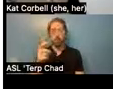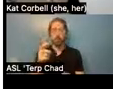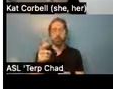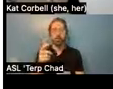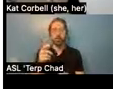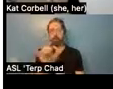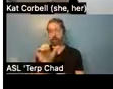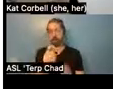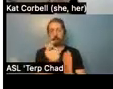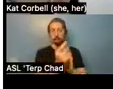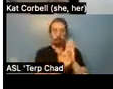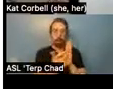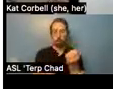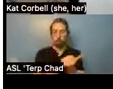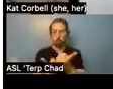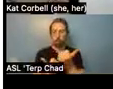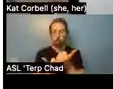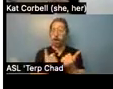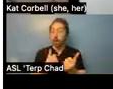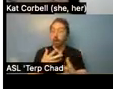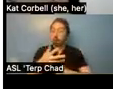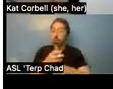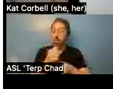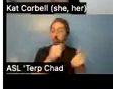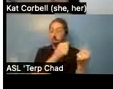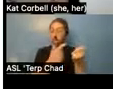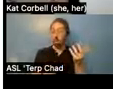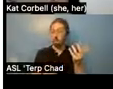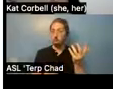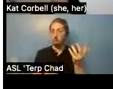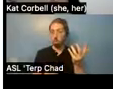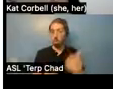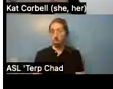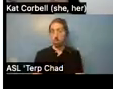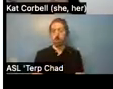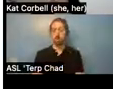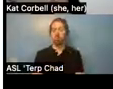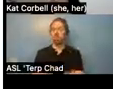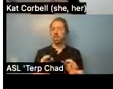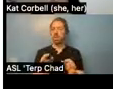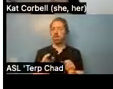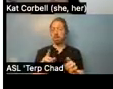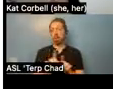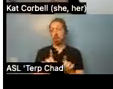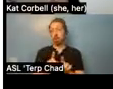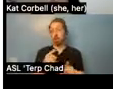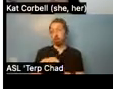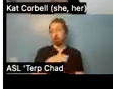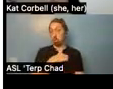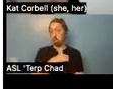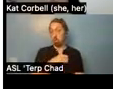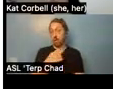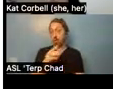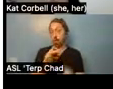all of these, uh, in the supportive housing program that I'm in. It's very important. We want to point, and also we say in theory, because, uh,